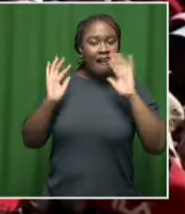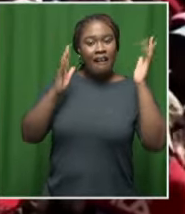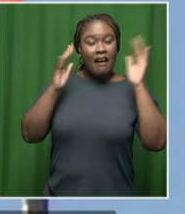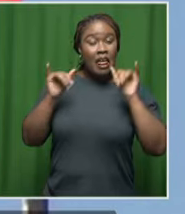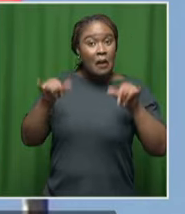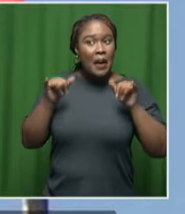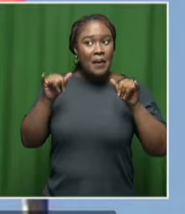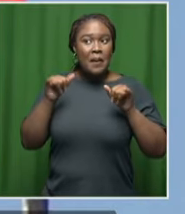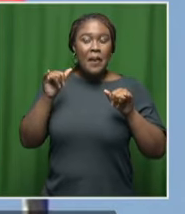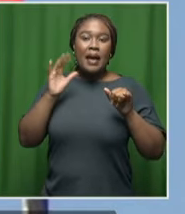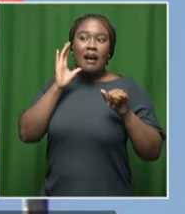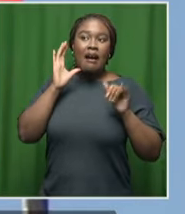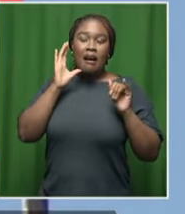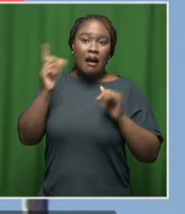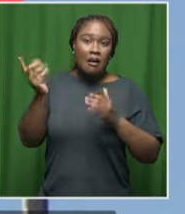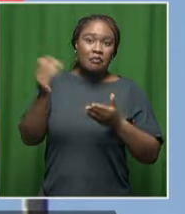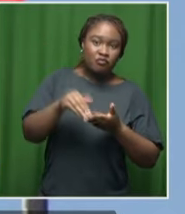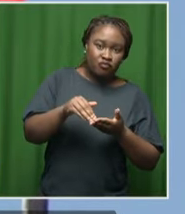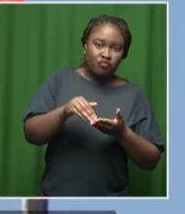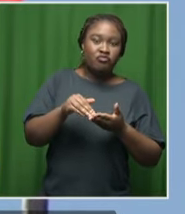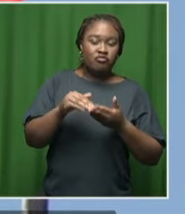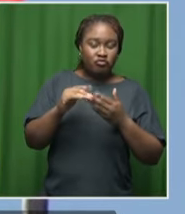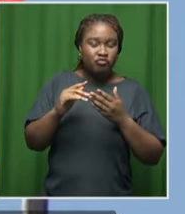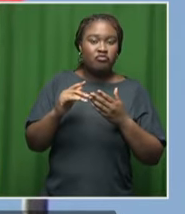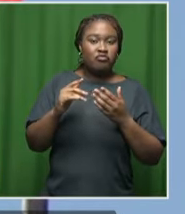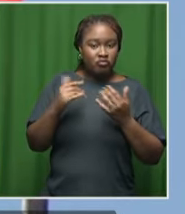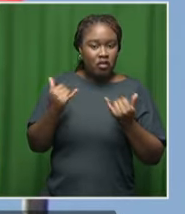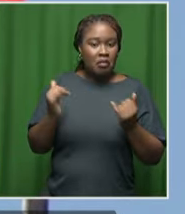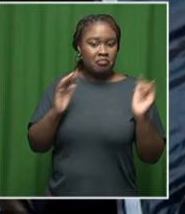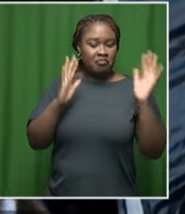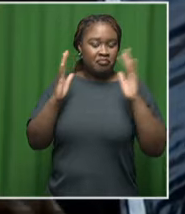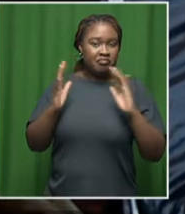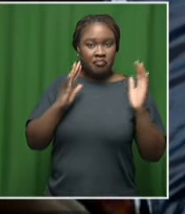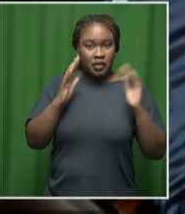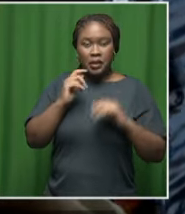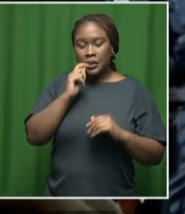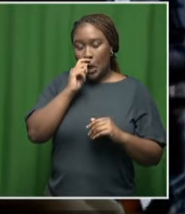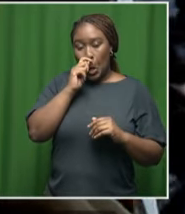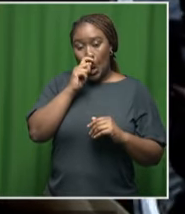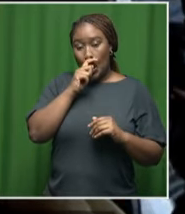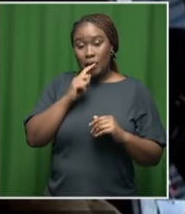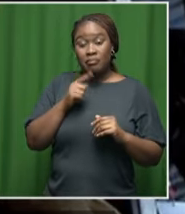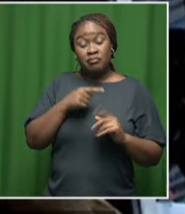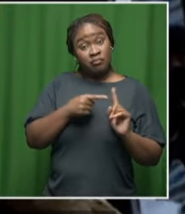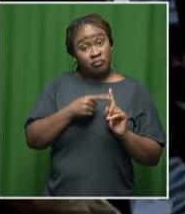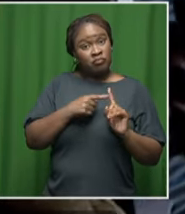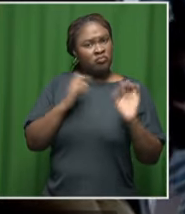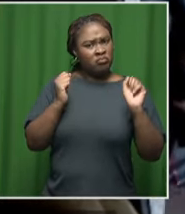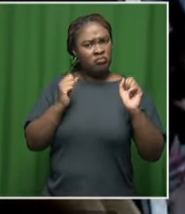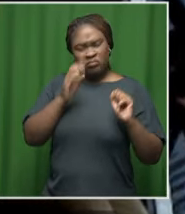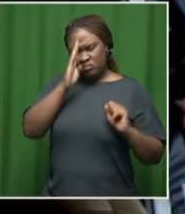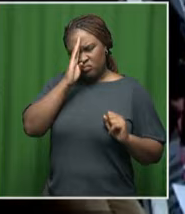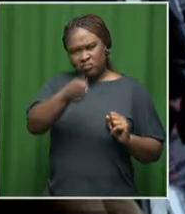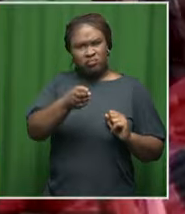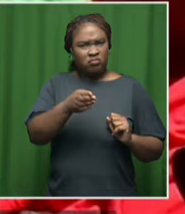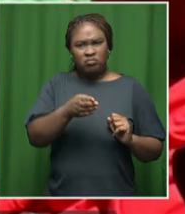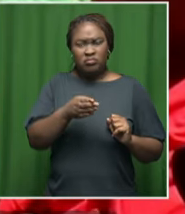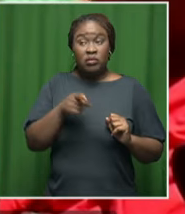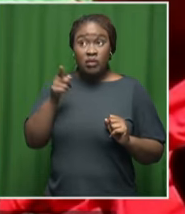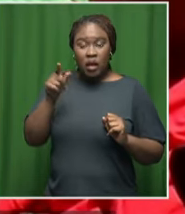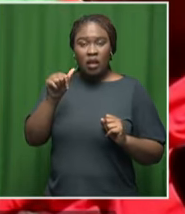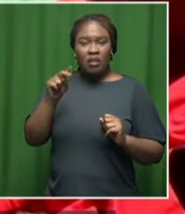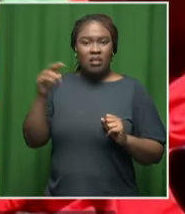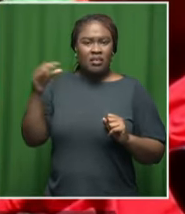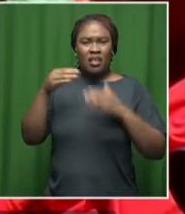visit to the area that gave birth to the Red Berets. In his address, Malema means to no words, lambasting the current political